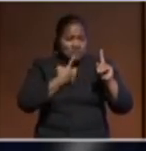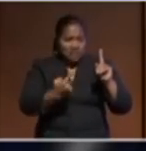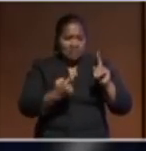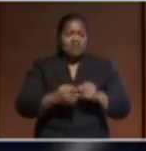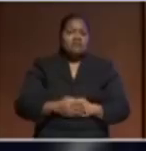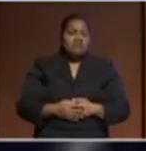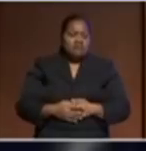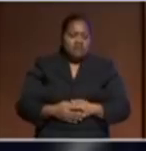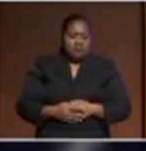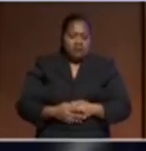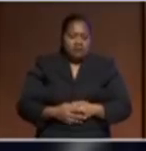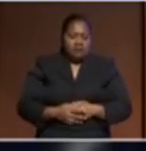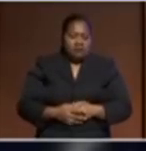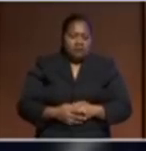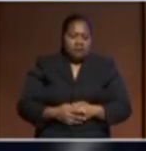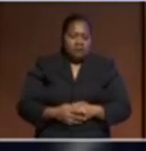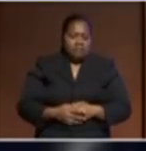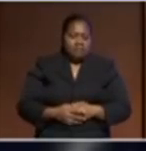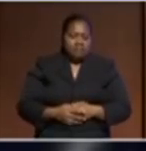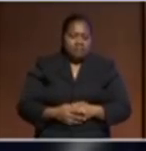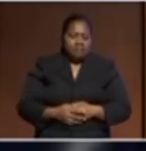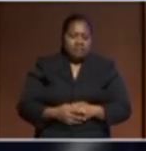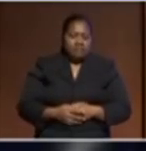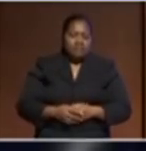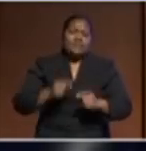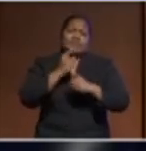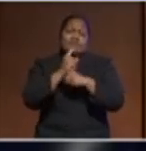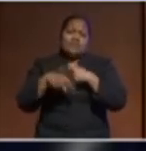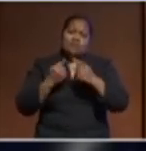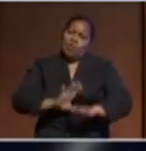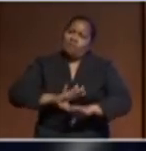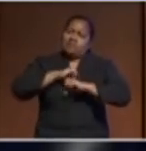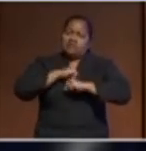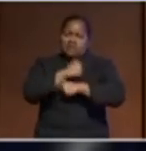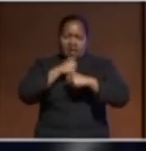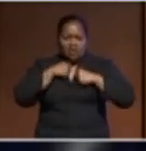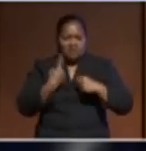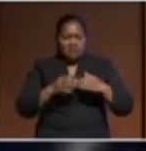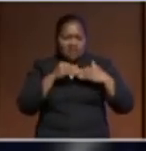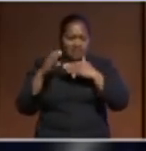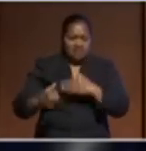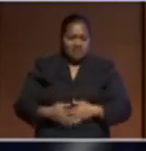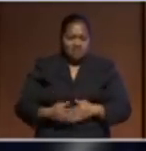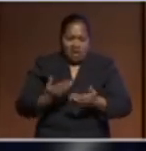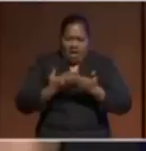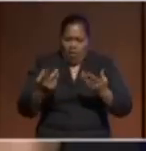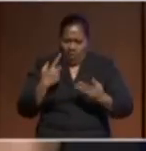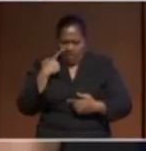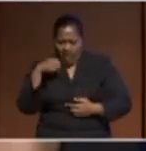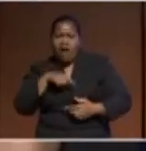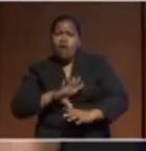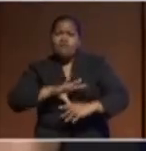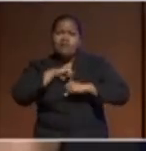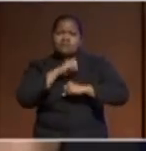But I think actually, we talk about finding confidence in ourselves as leaders. I hope we find that same confidence in ourselves as a region.